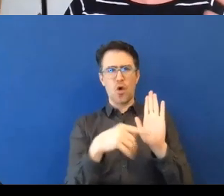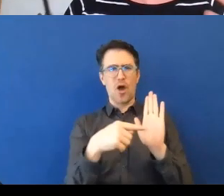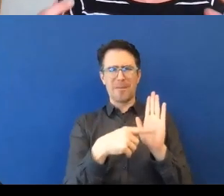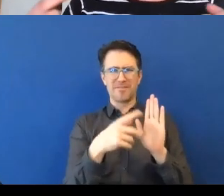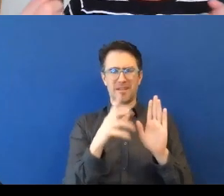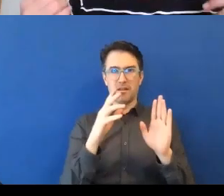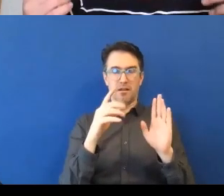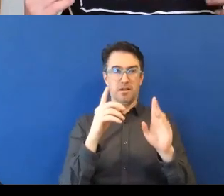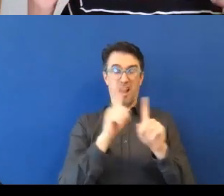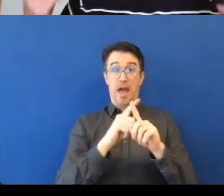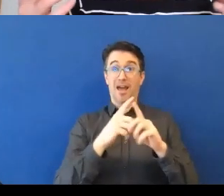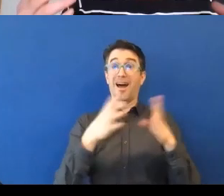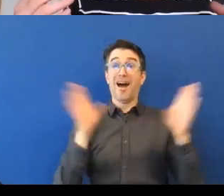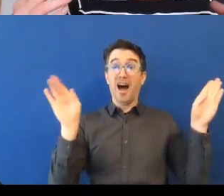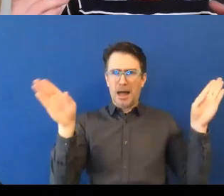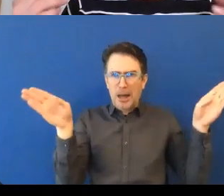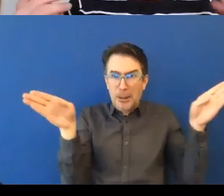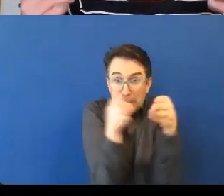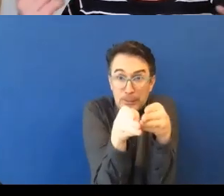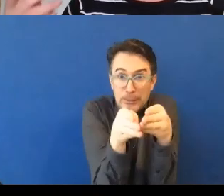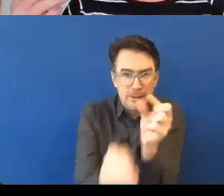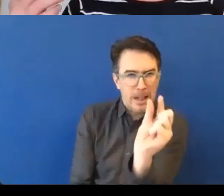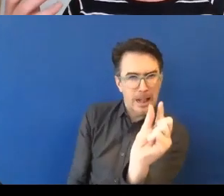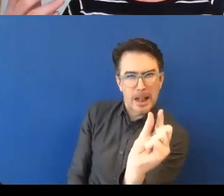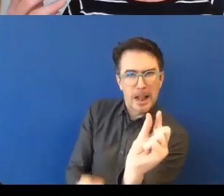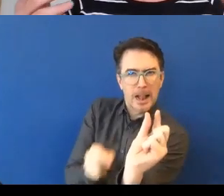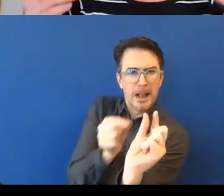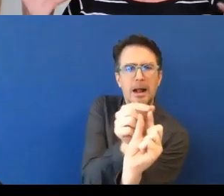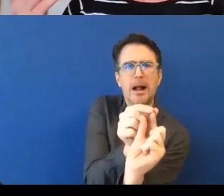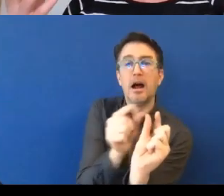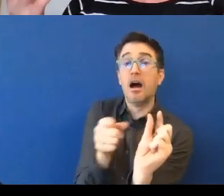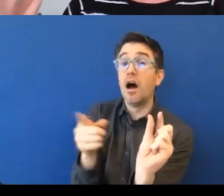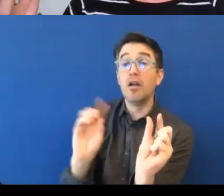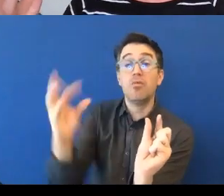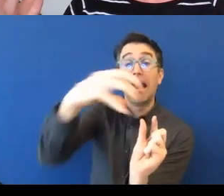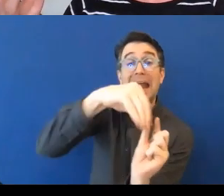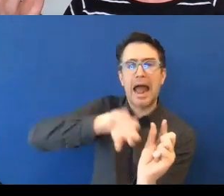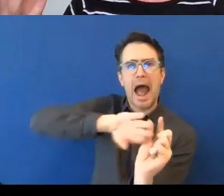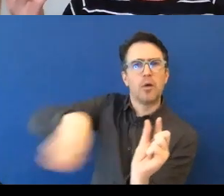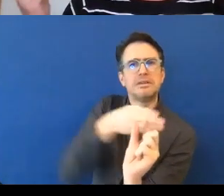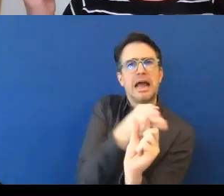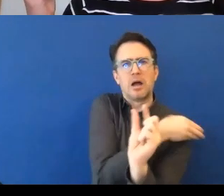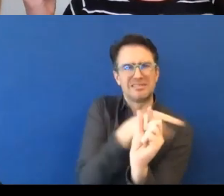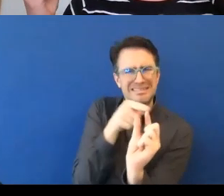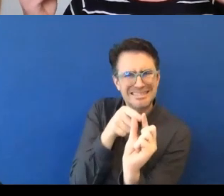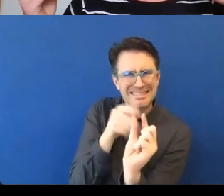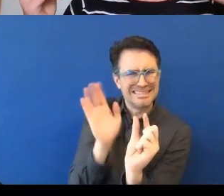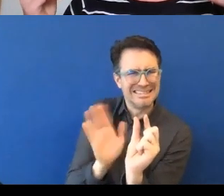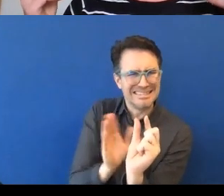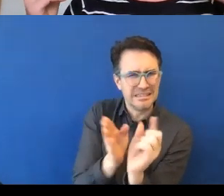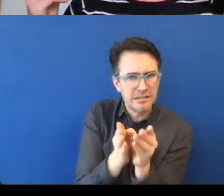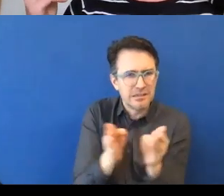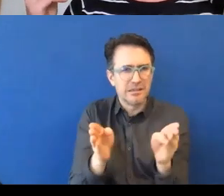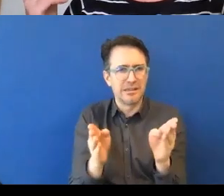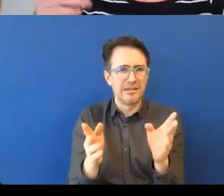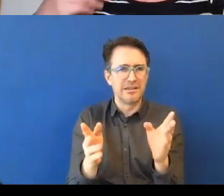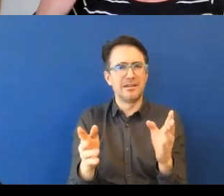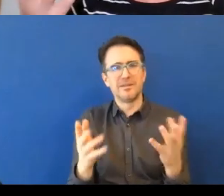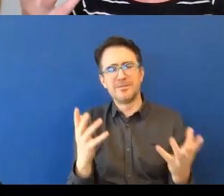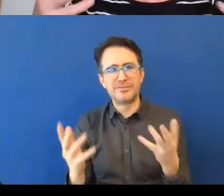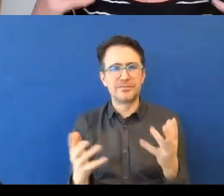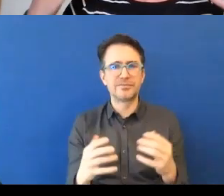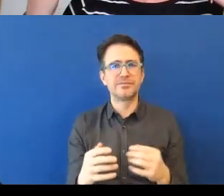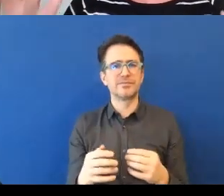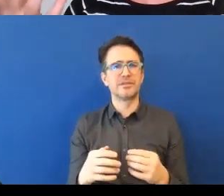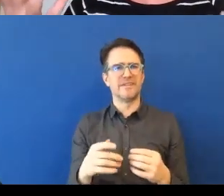autism is a diagnosis that people tend to get if they are well resourced. So if you are a black